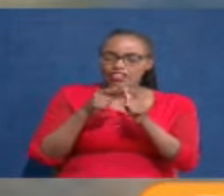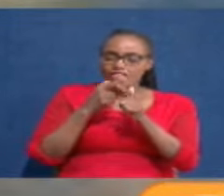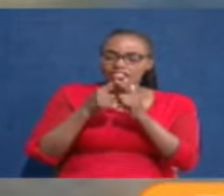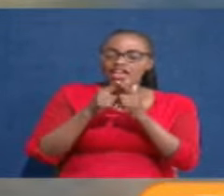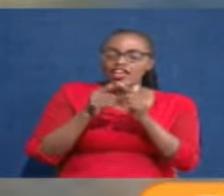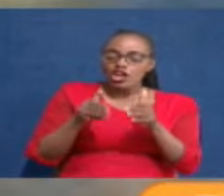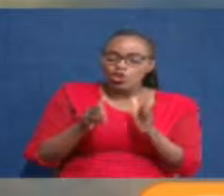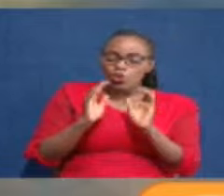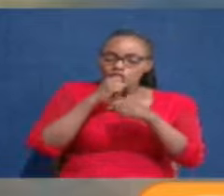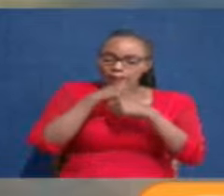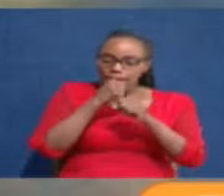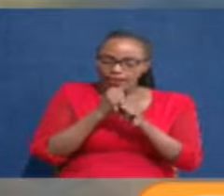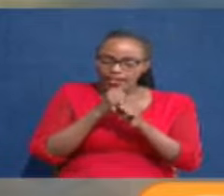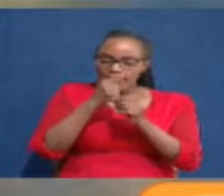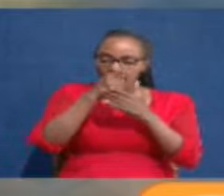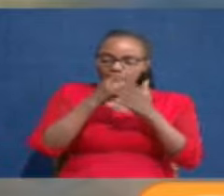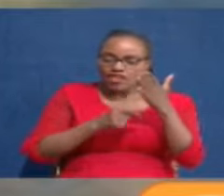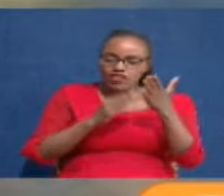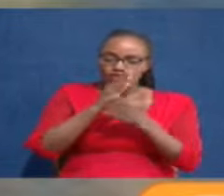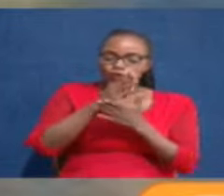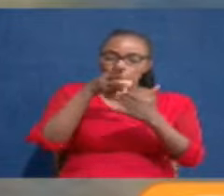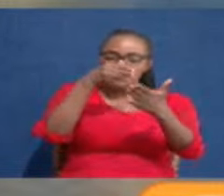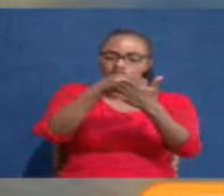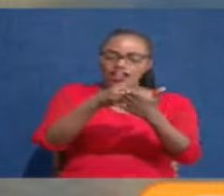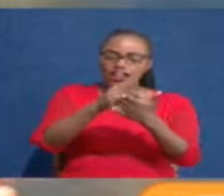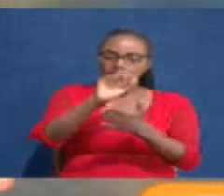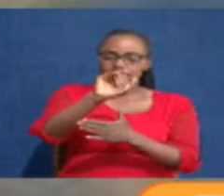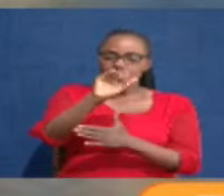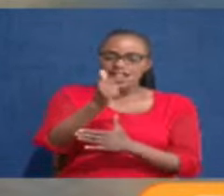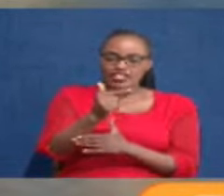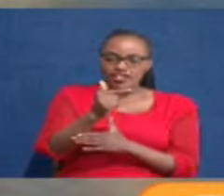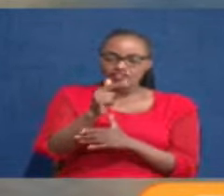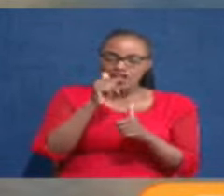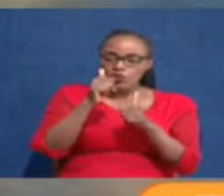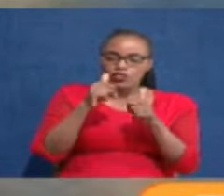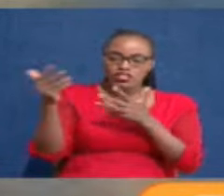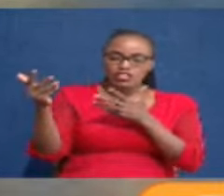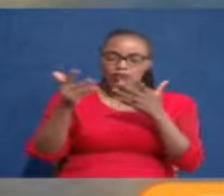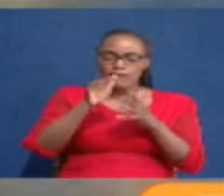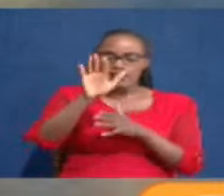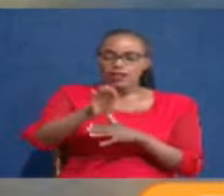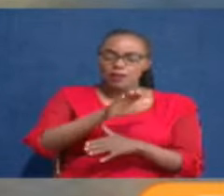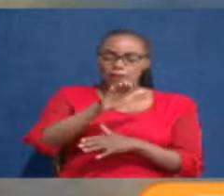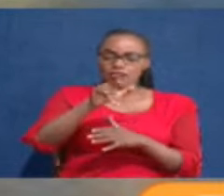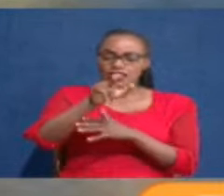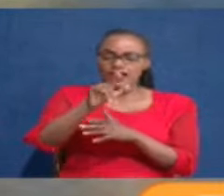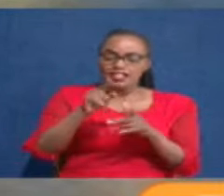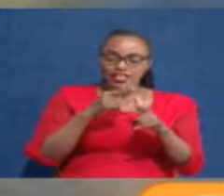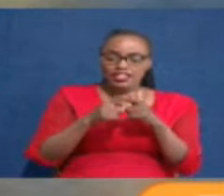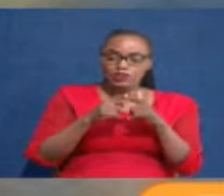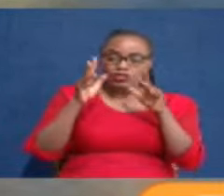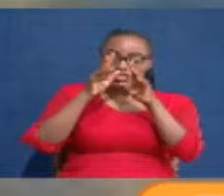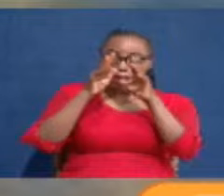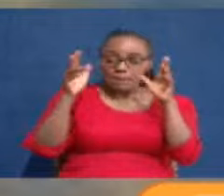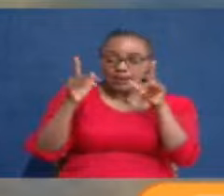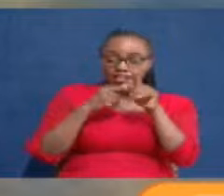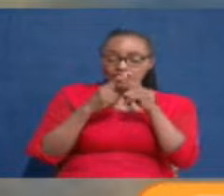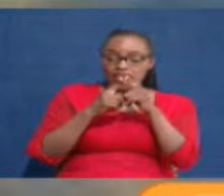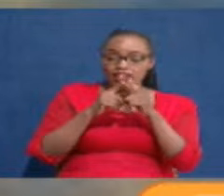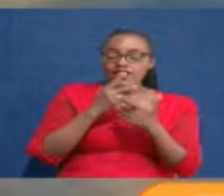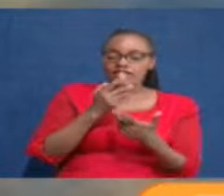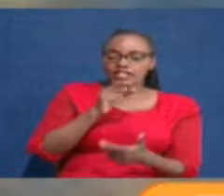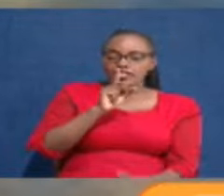maintenance levy through the finance act taking it to parliament and that was abandoned that's how Kipchuma Murukomen